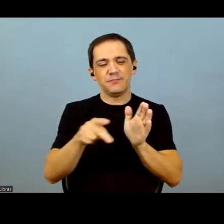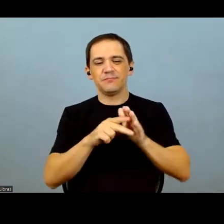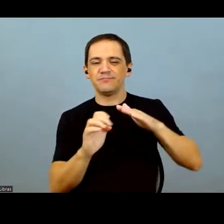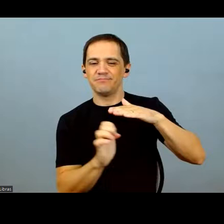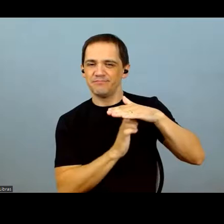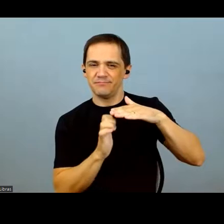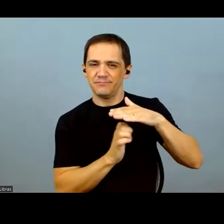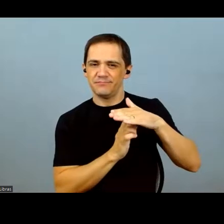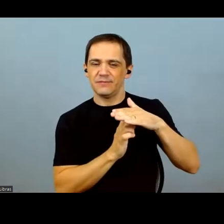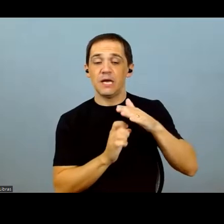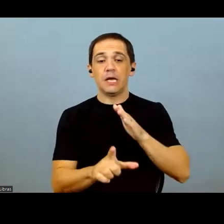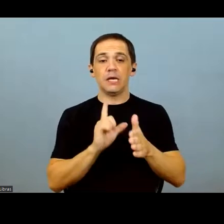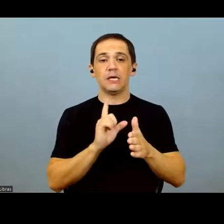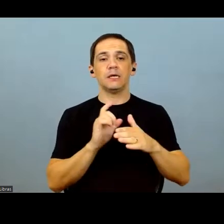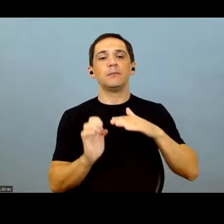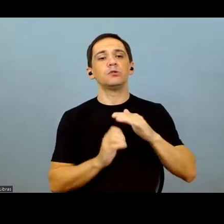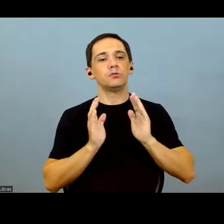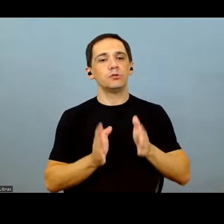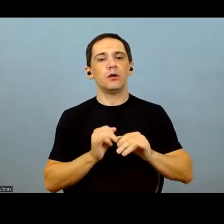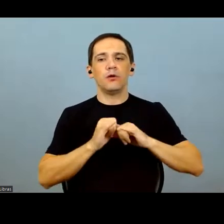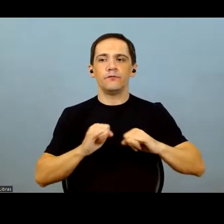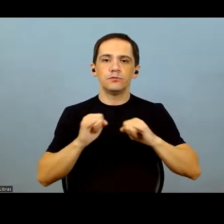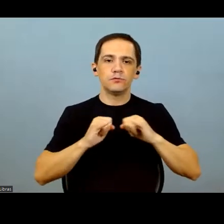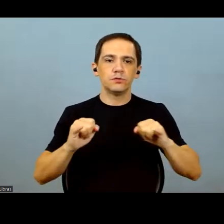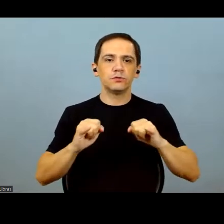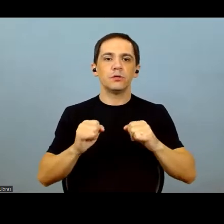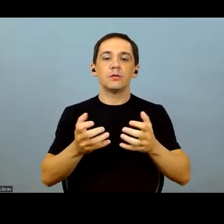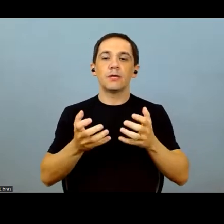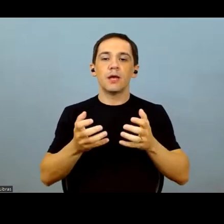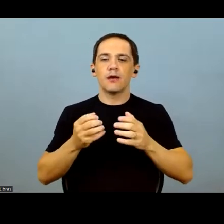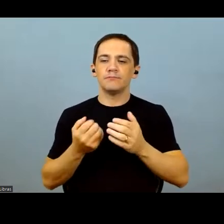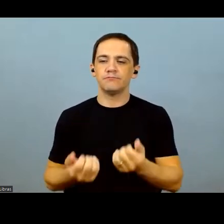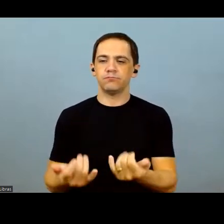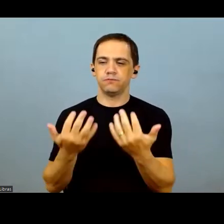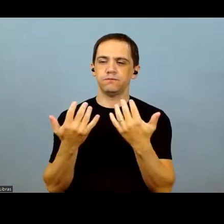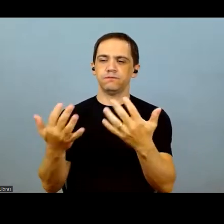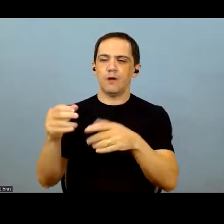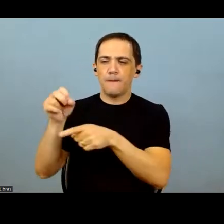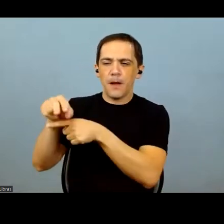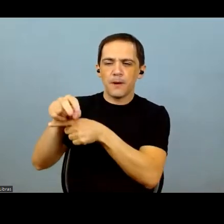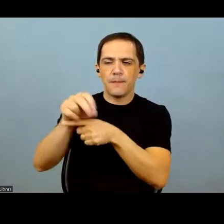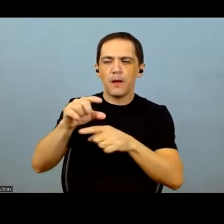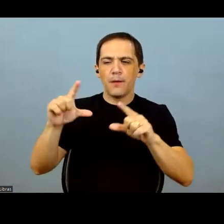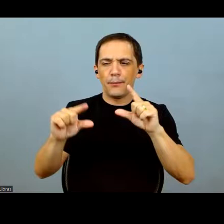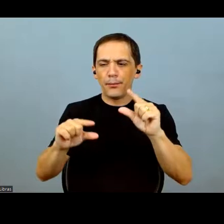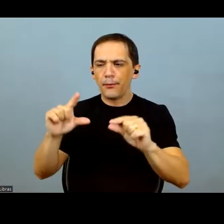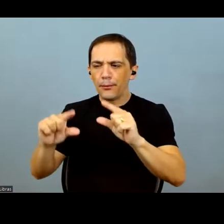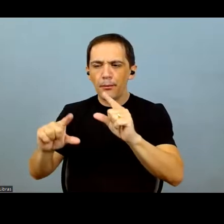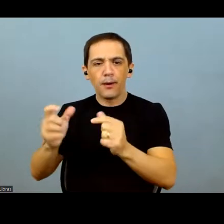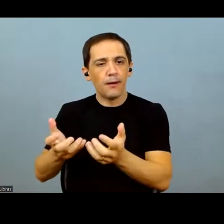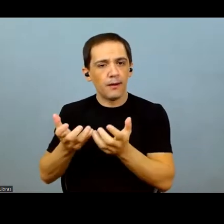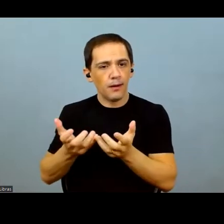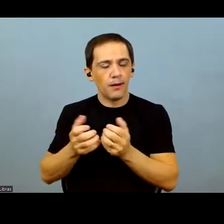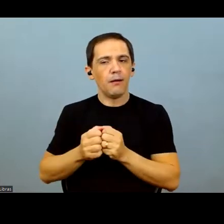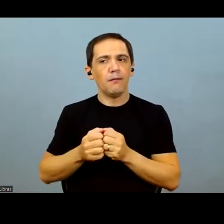fertilizers, you have talked about reducing